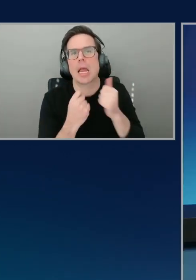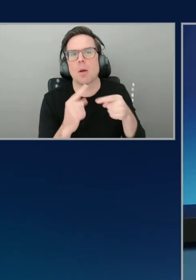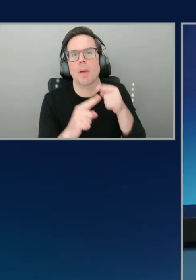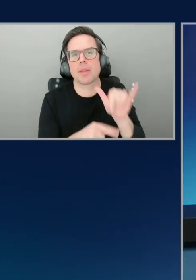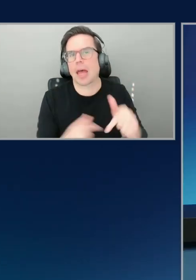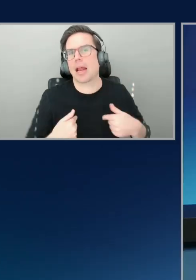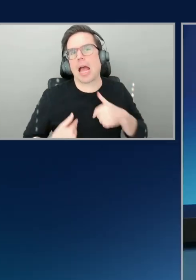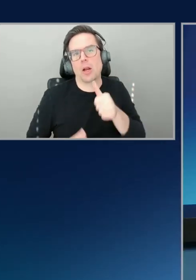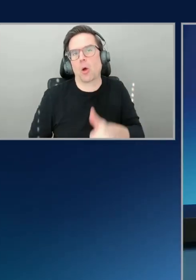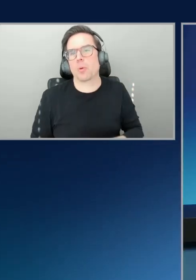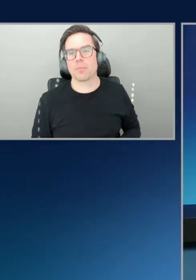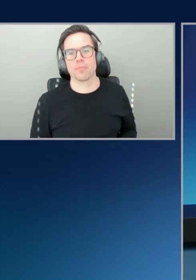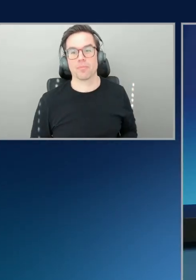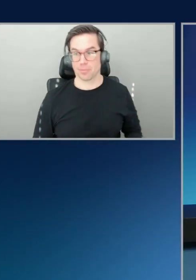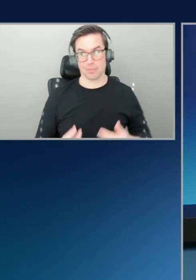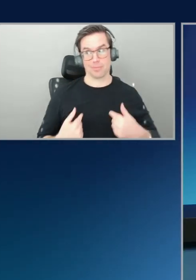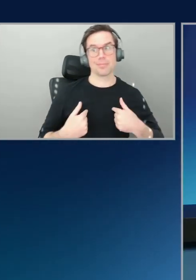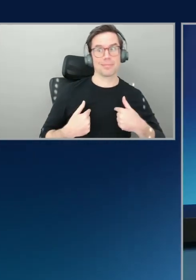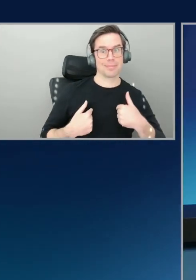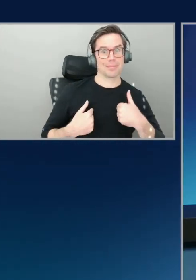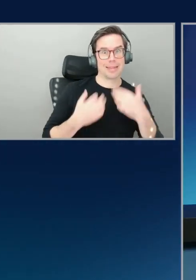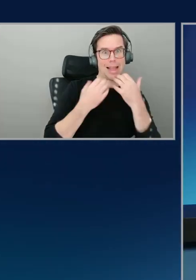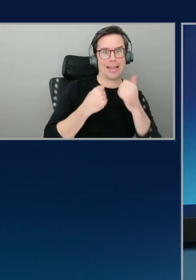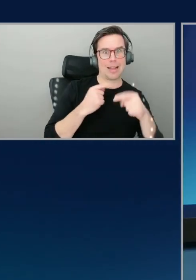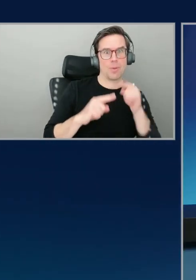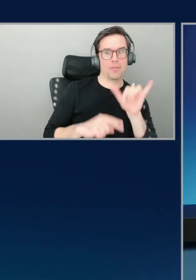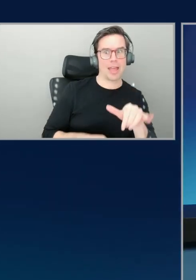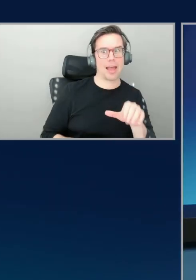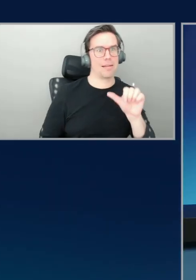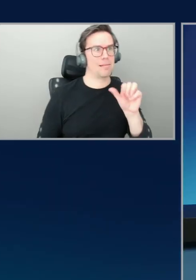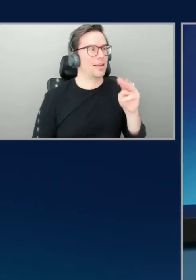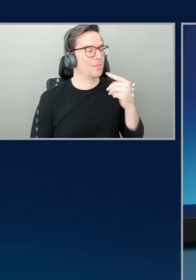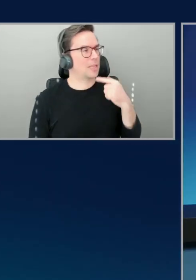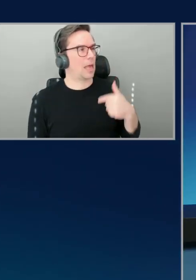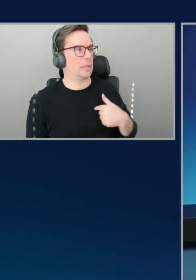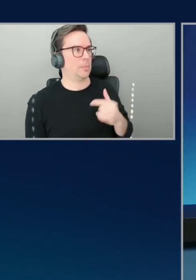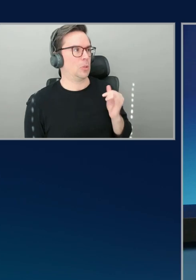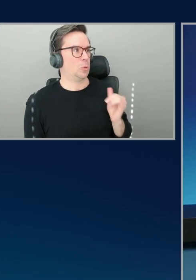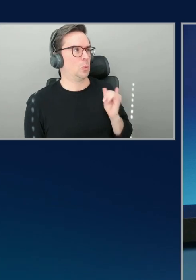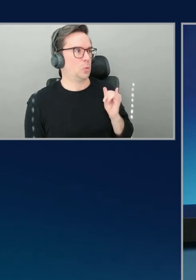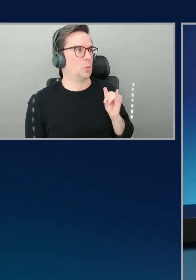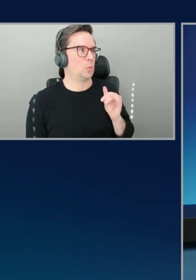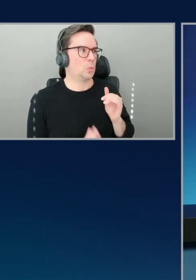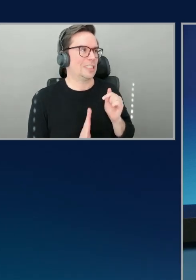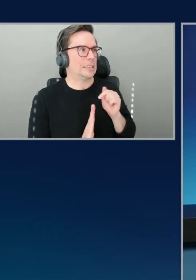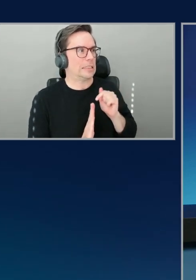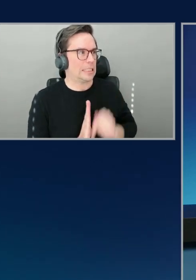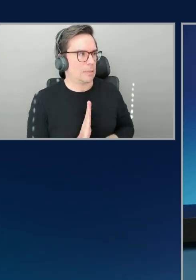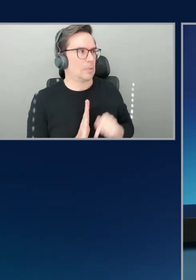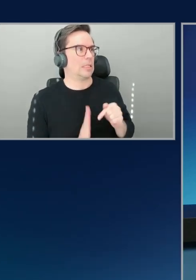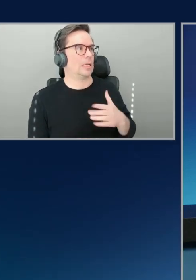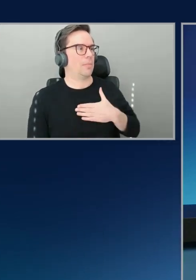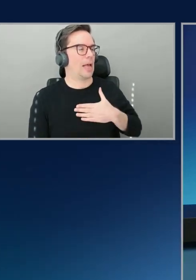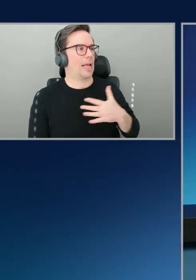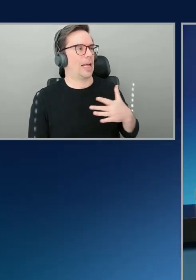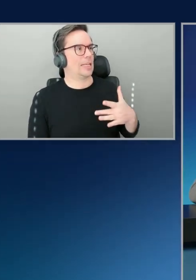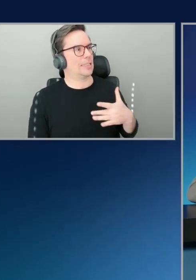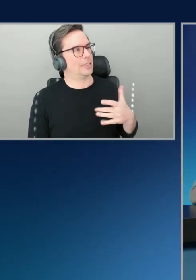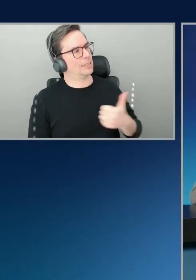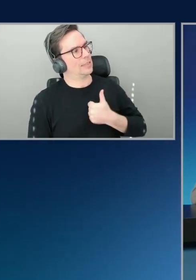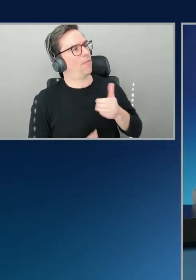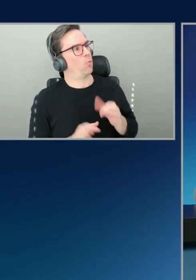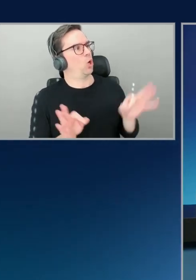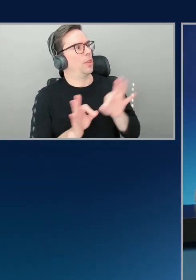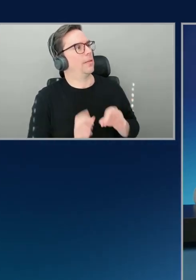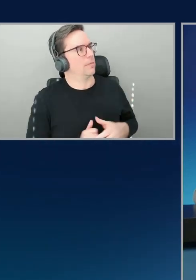I do. I do. I do too. Deeply. It's, it's a lot of my self-esteem. Please shower me